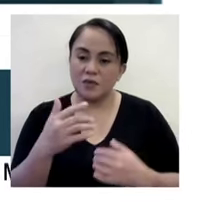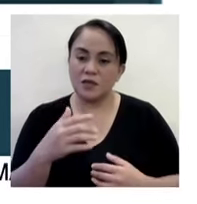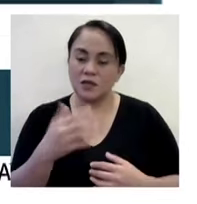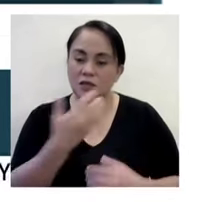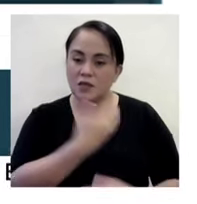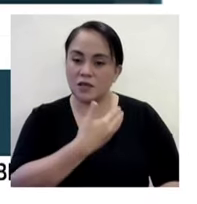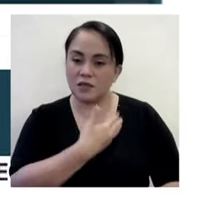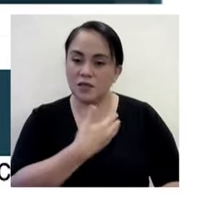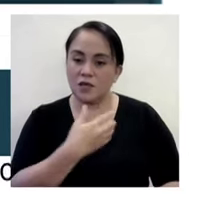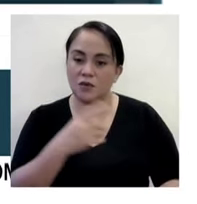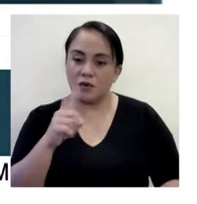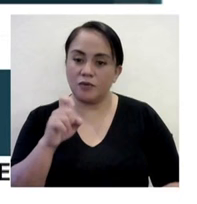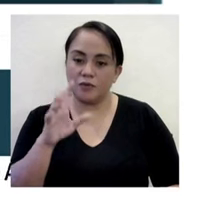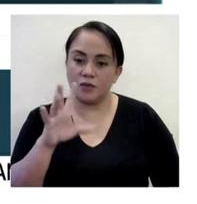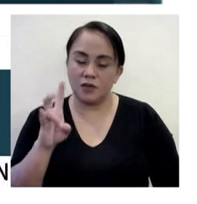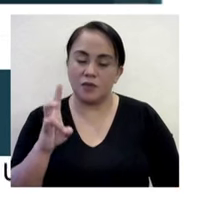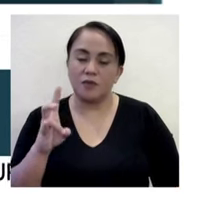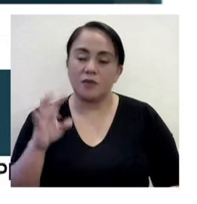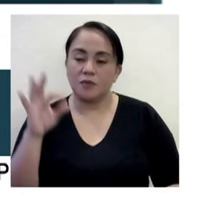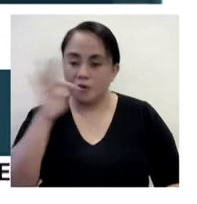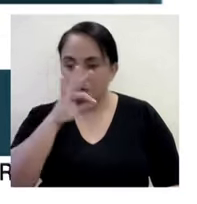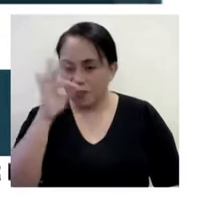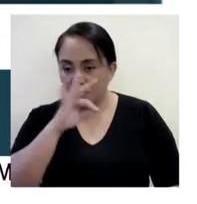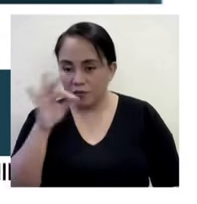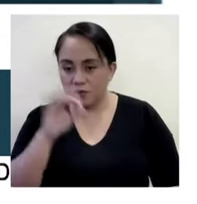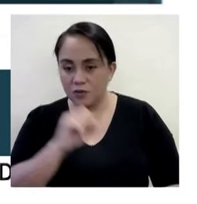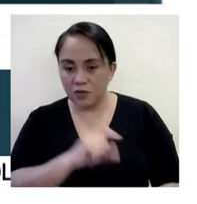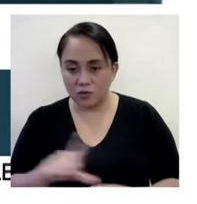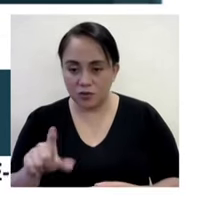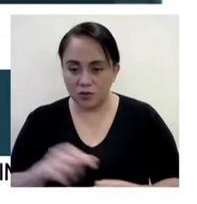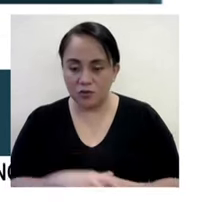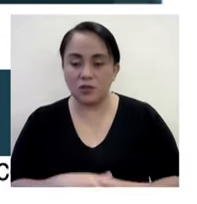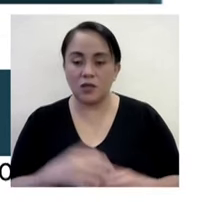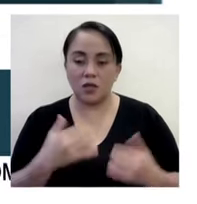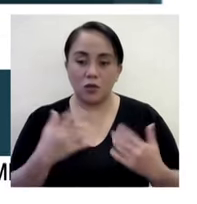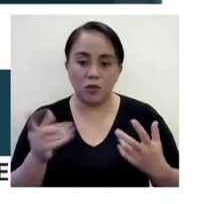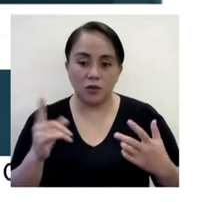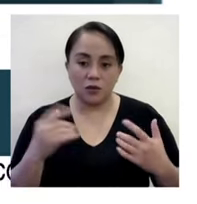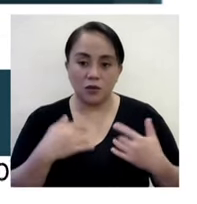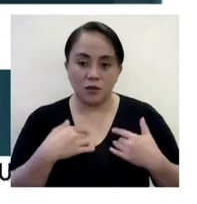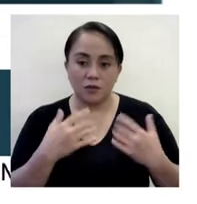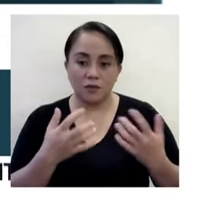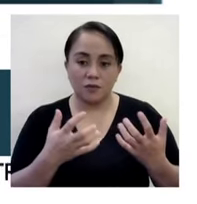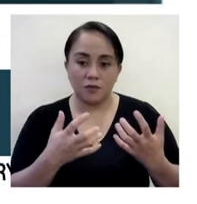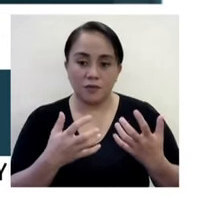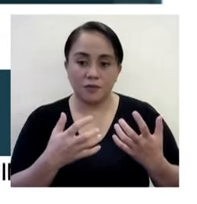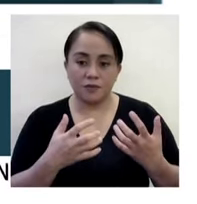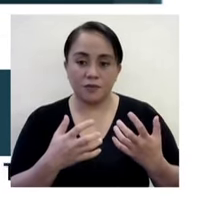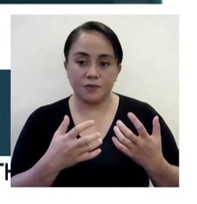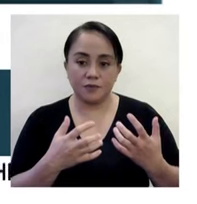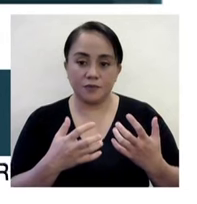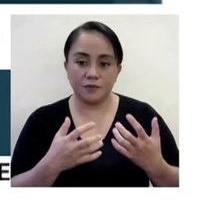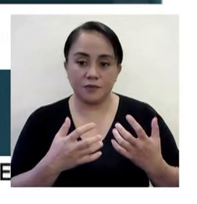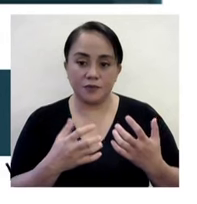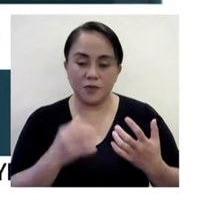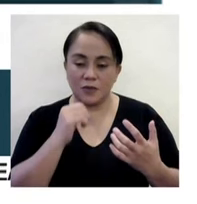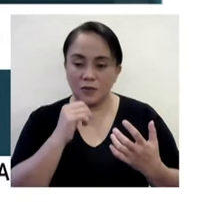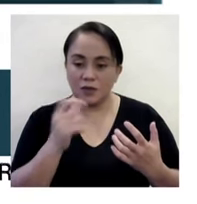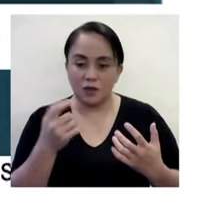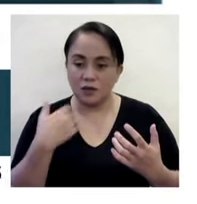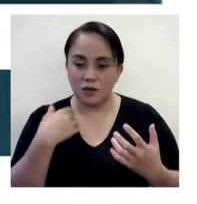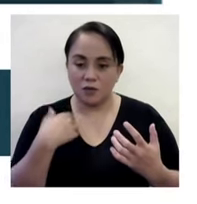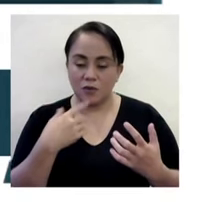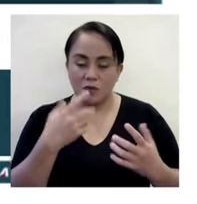137 Filipino nationals at the beginning. And they're going home little by little. And not one has been killed.